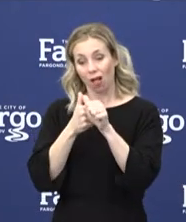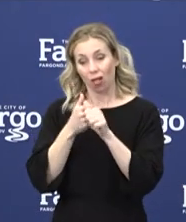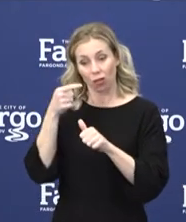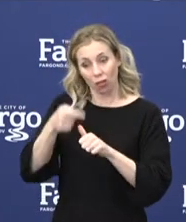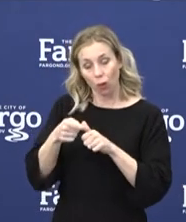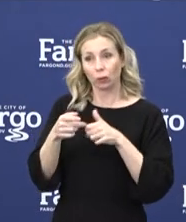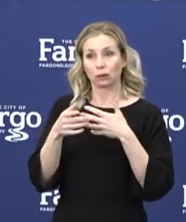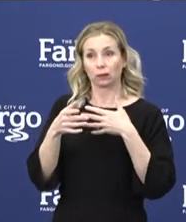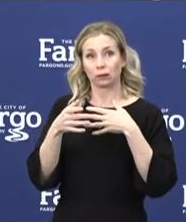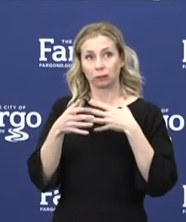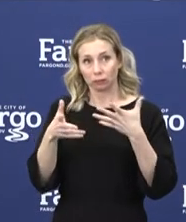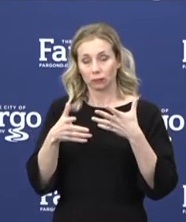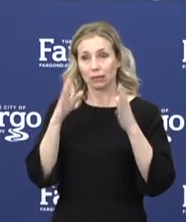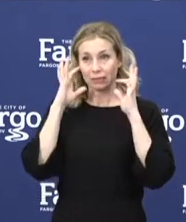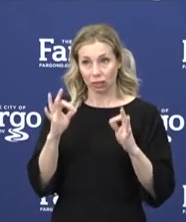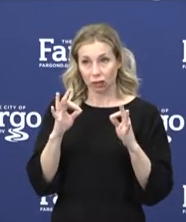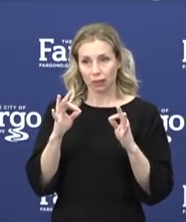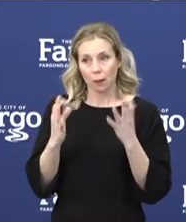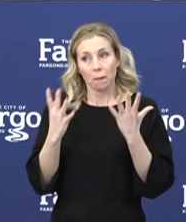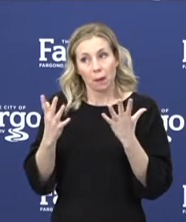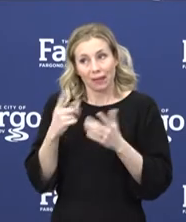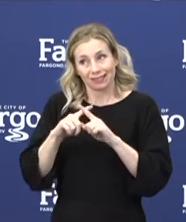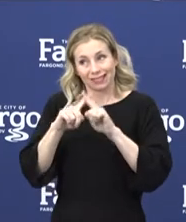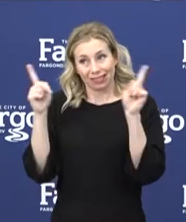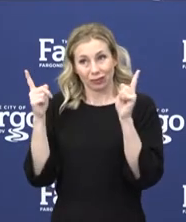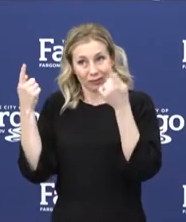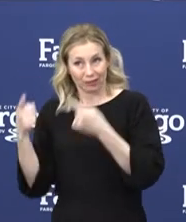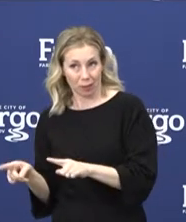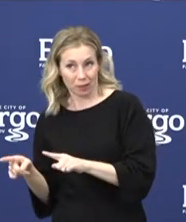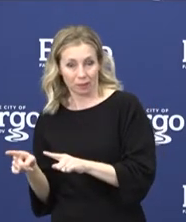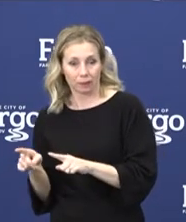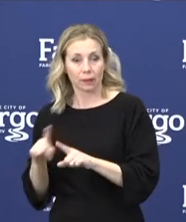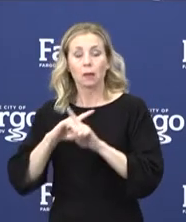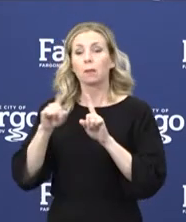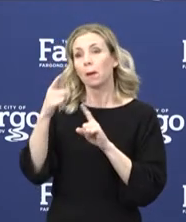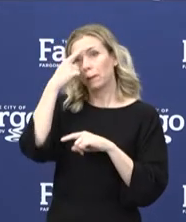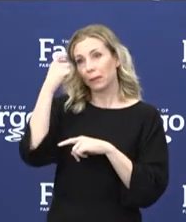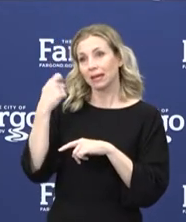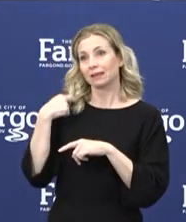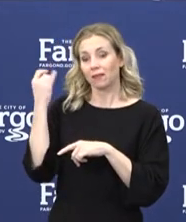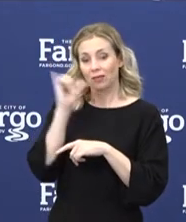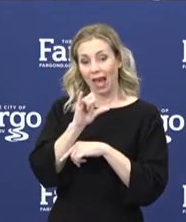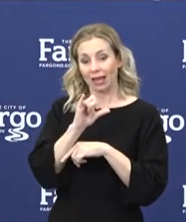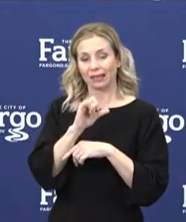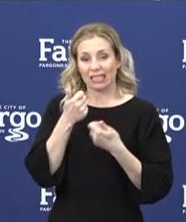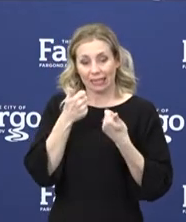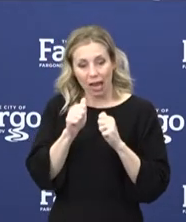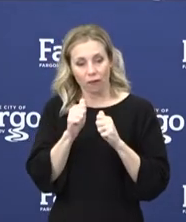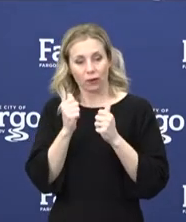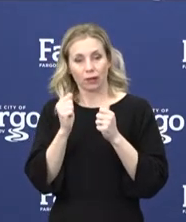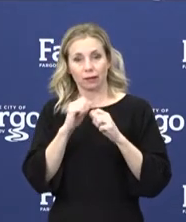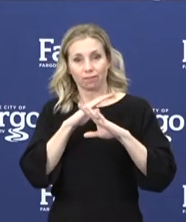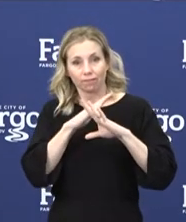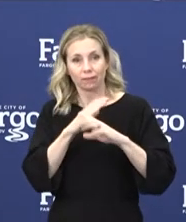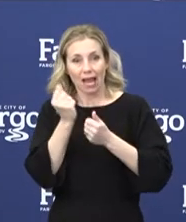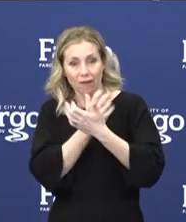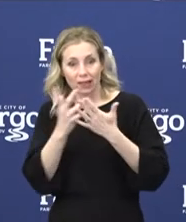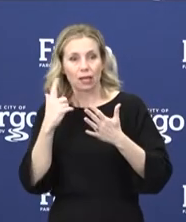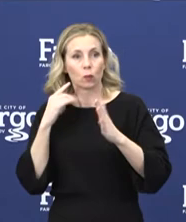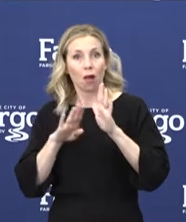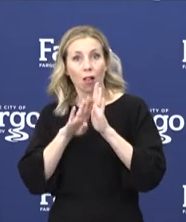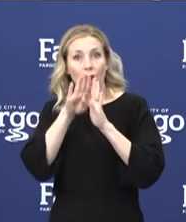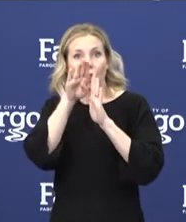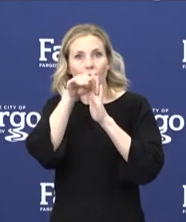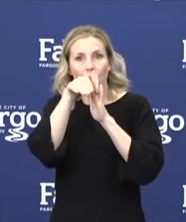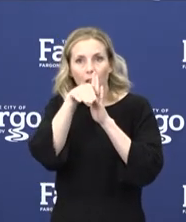have seen a very different outcome. But because of those efforts, we were able to better flatten our curve. It's hard to play catch up in a pandemic, which